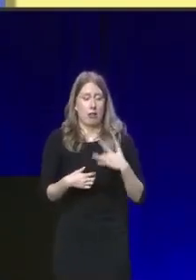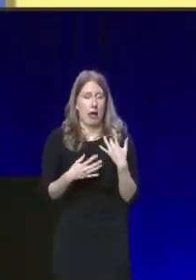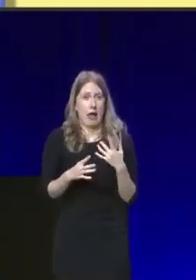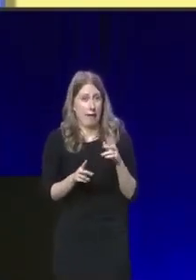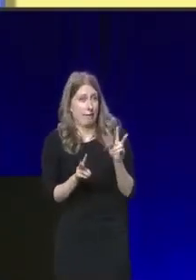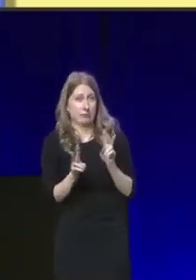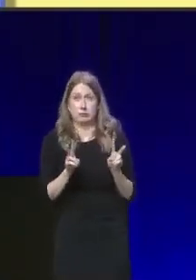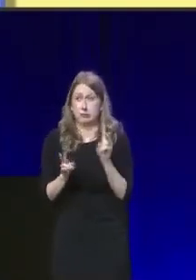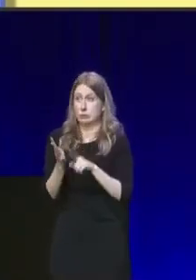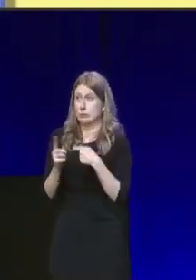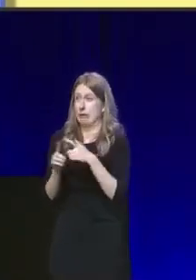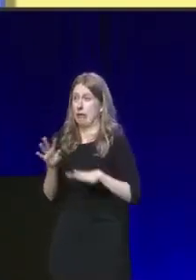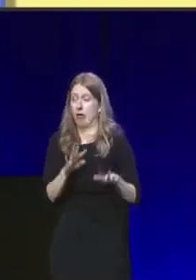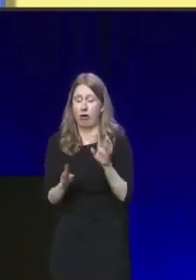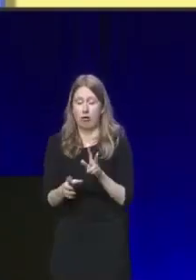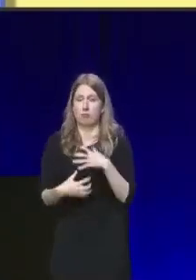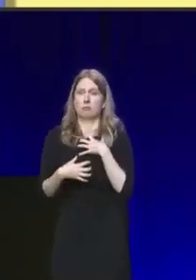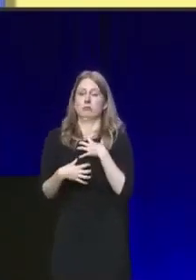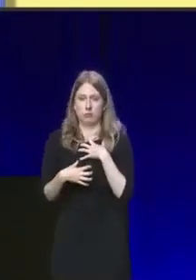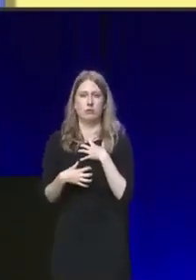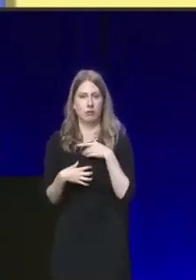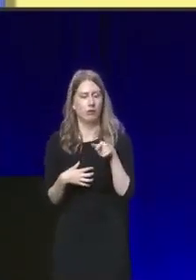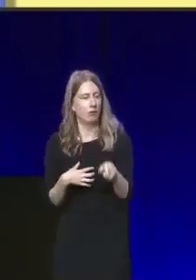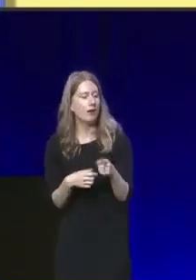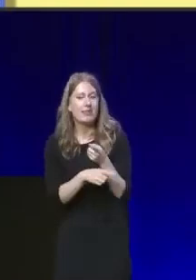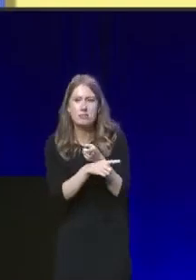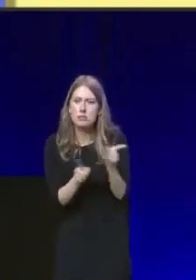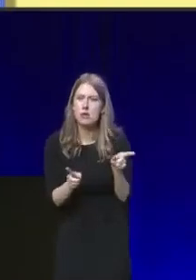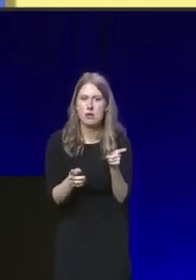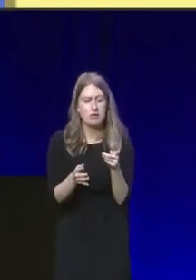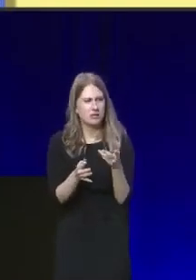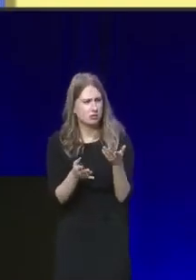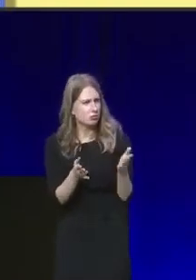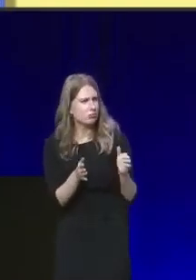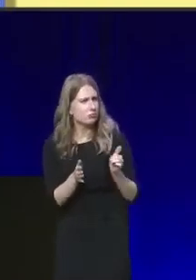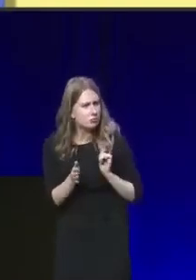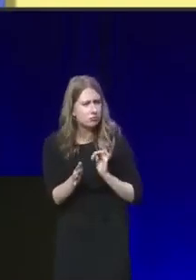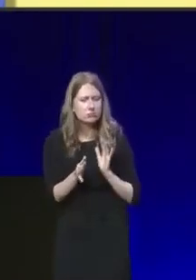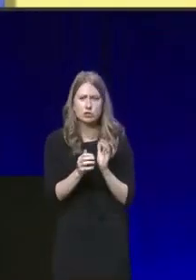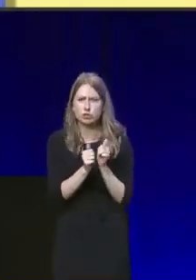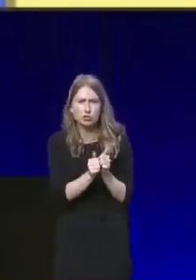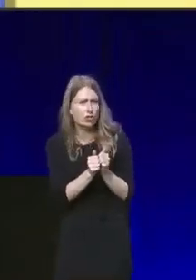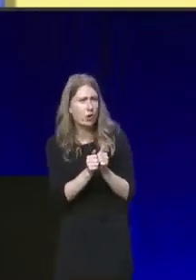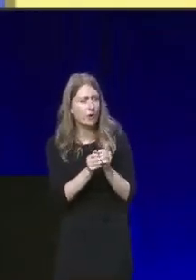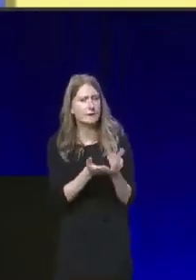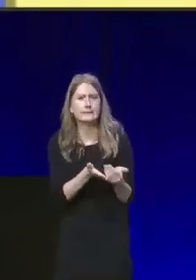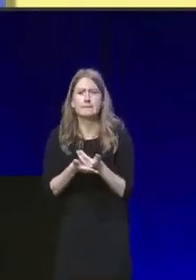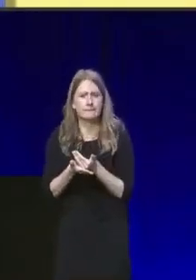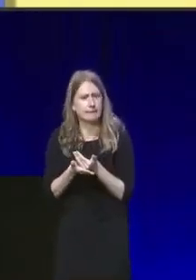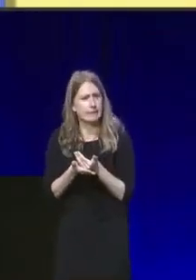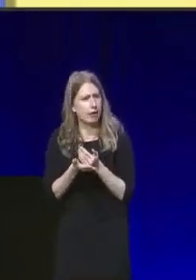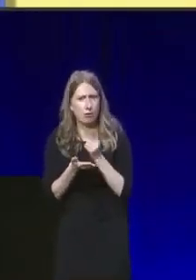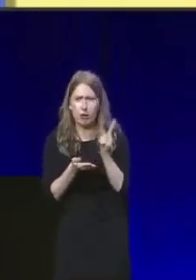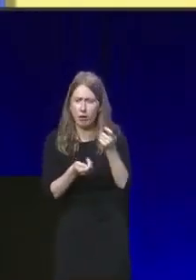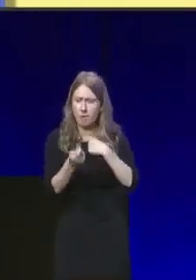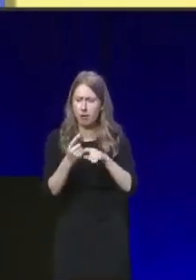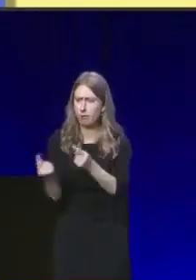United Kingdom. They deserved an expected sanctuary, but they ended up under attack.